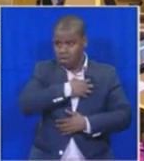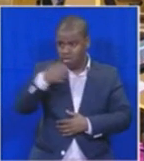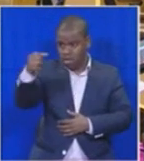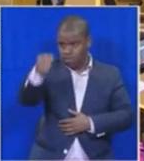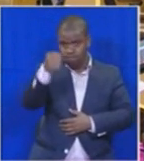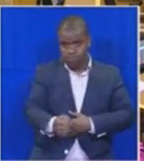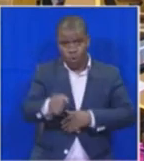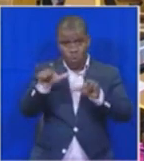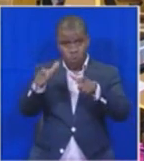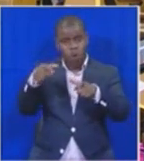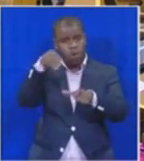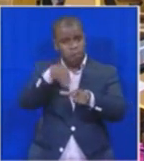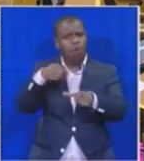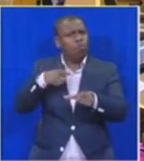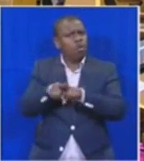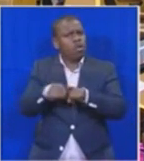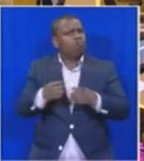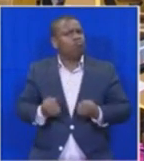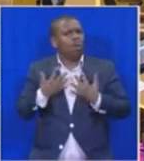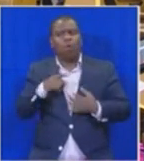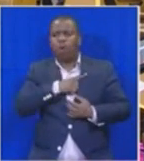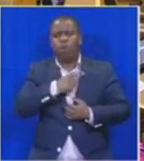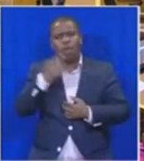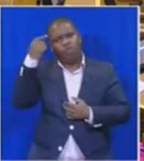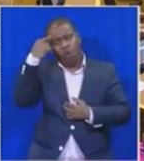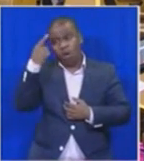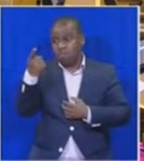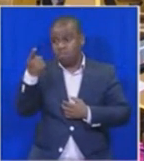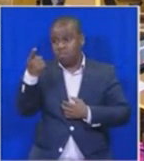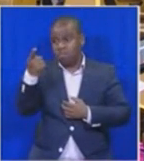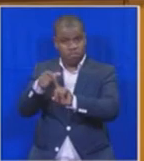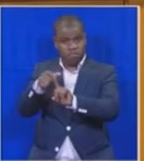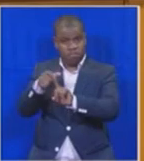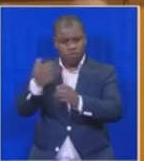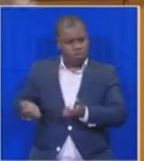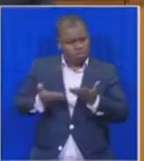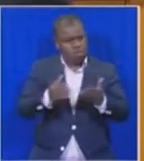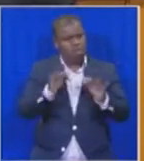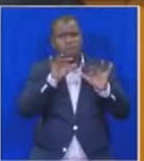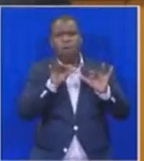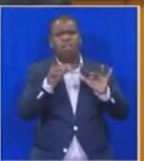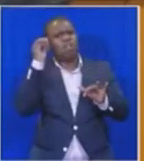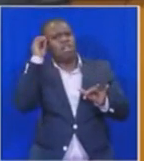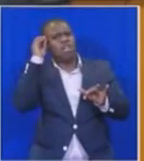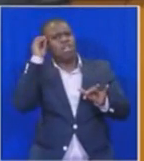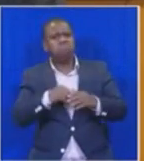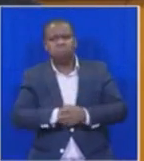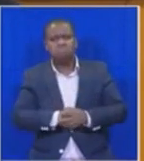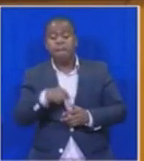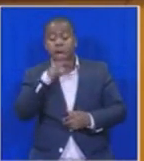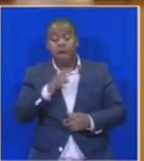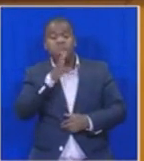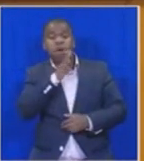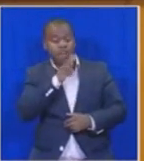we were shocked because we suspected that the minister would not serve the public interest, but that he would serve the private